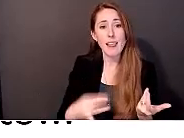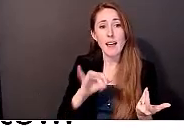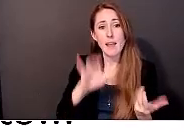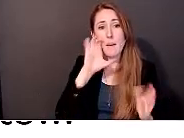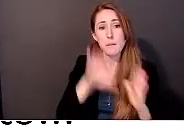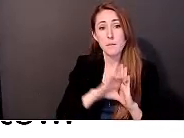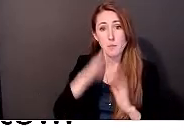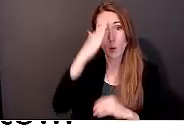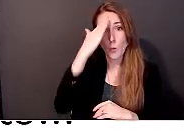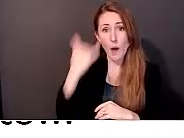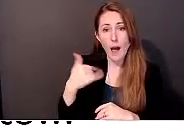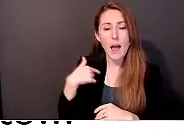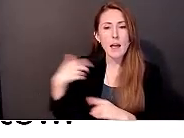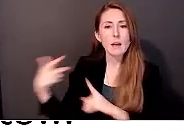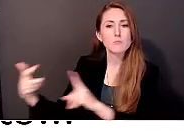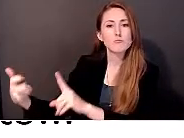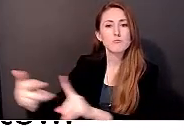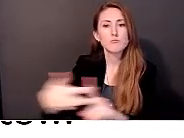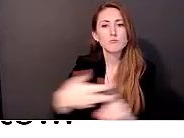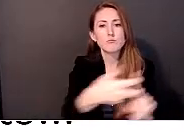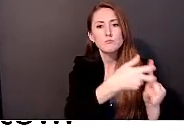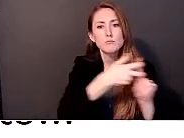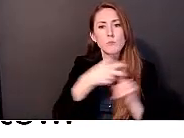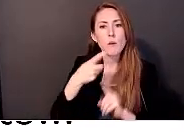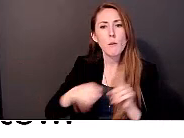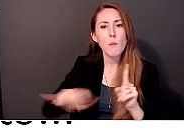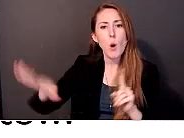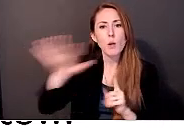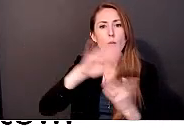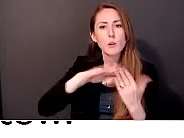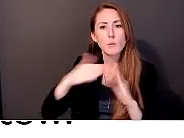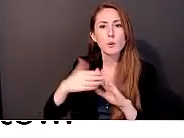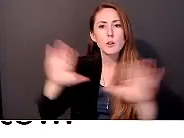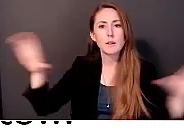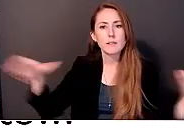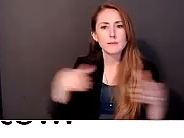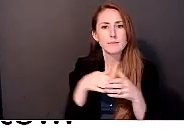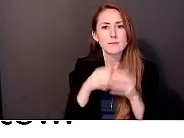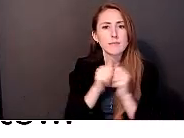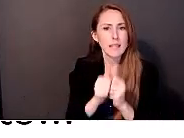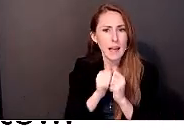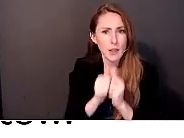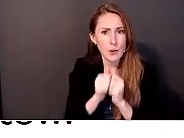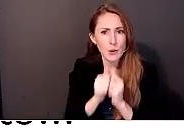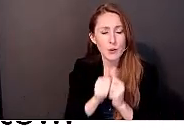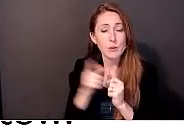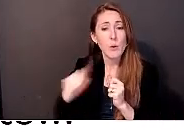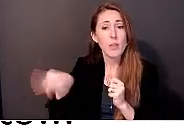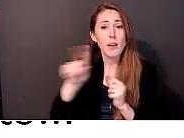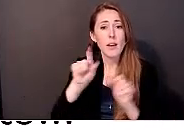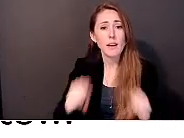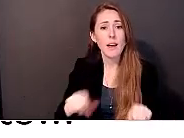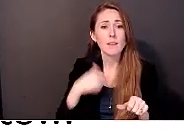bringing people from around the community together again in a way that they can just have a relaxed time.